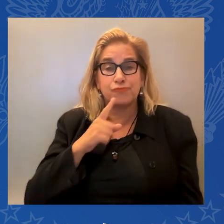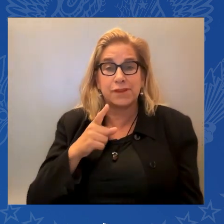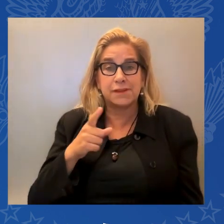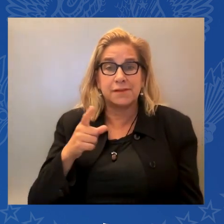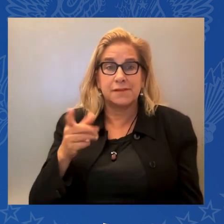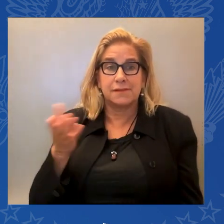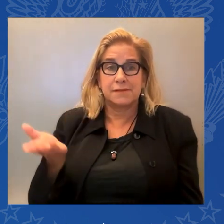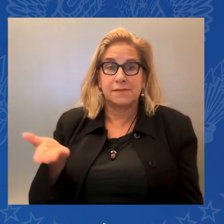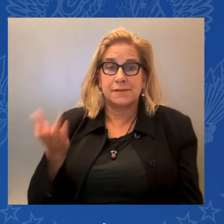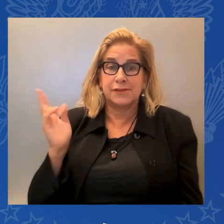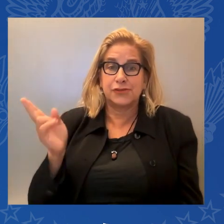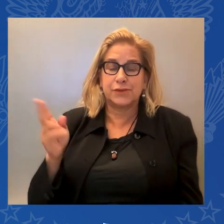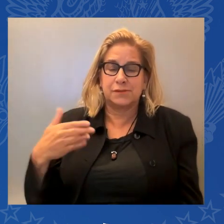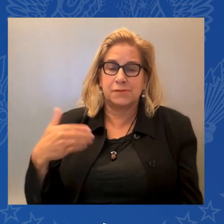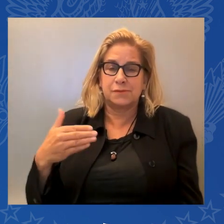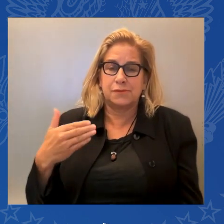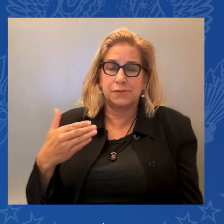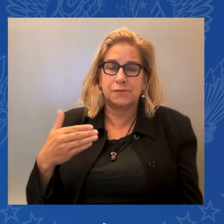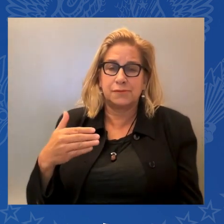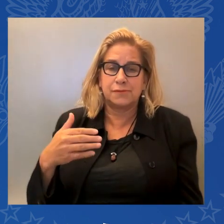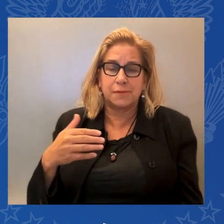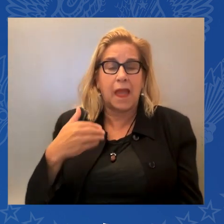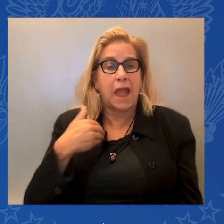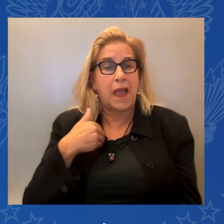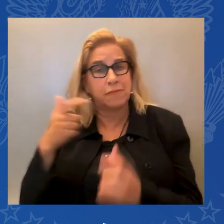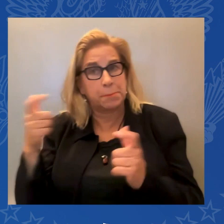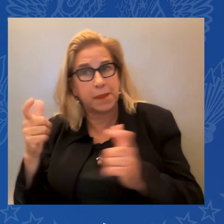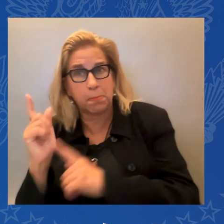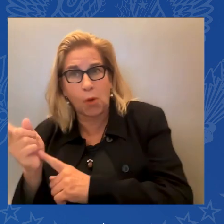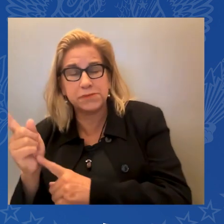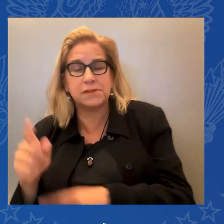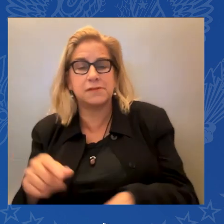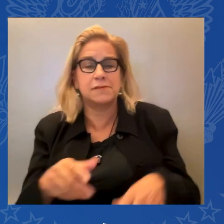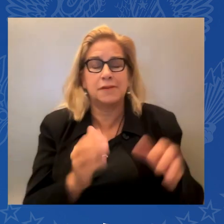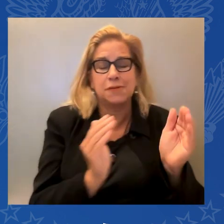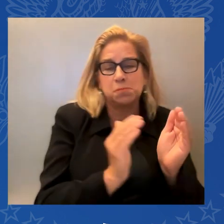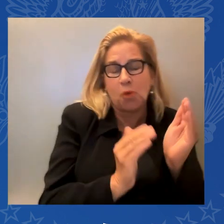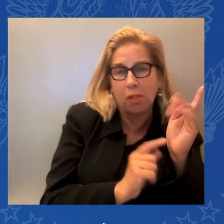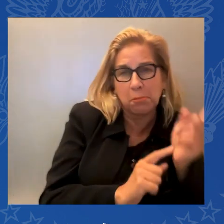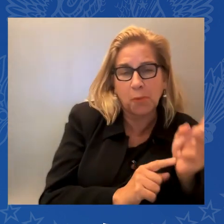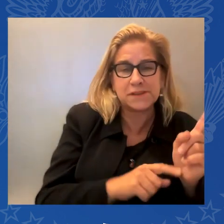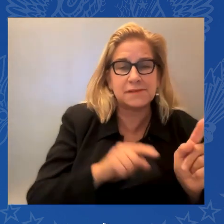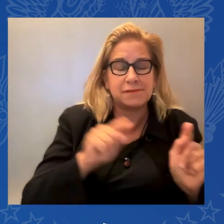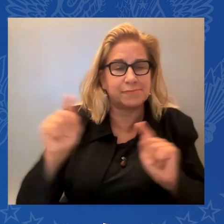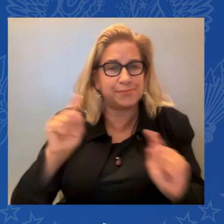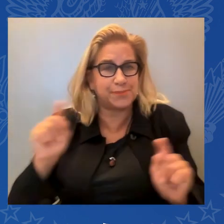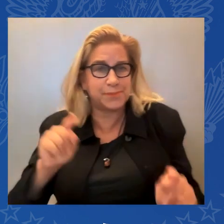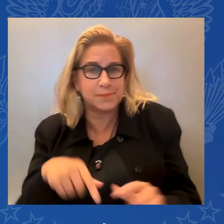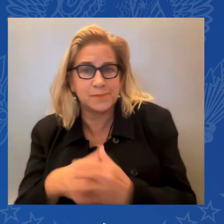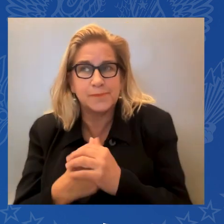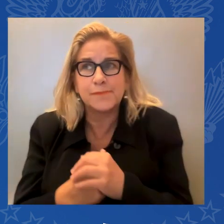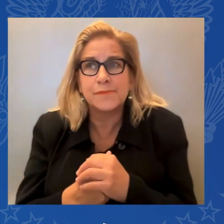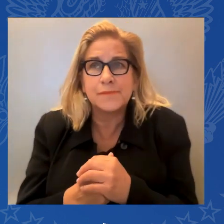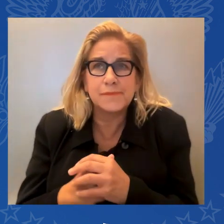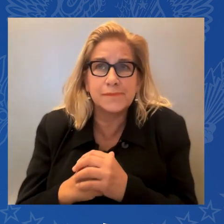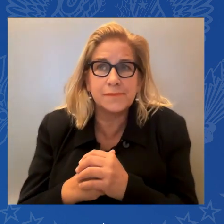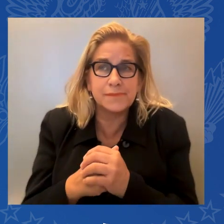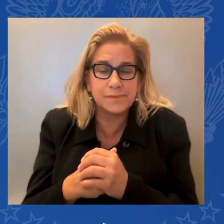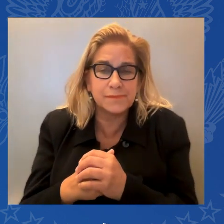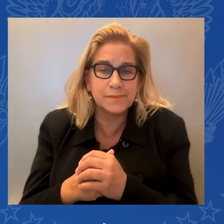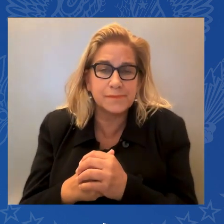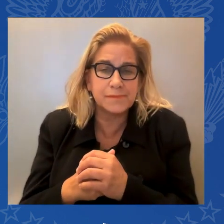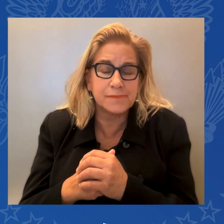In the warmth of the hazy afternoon light, when you wrap yourself in the blanket that your grandma made,